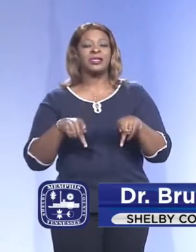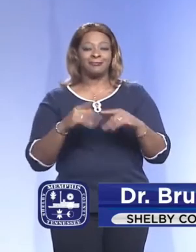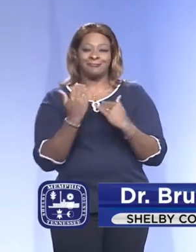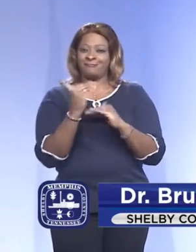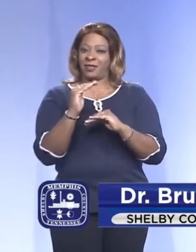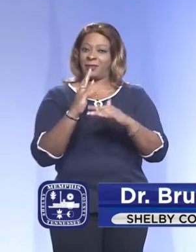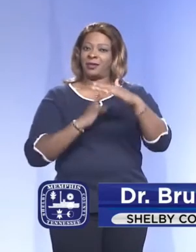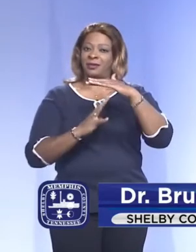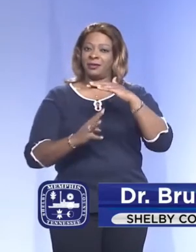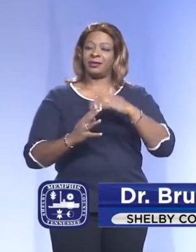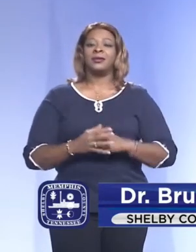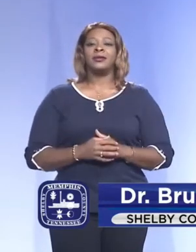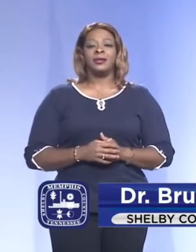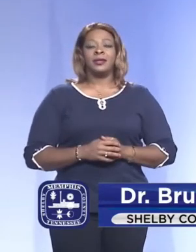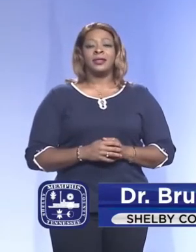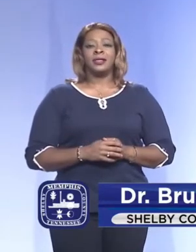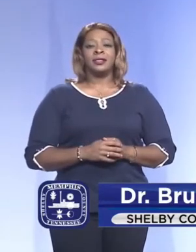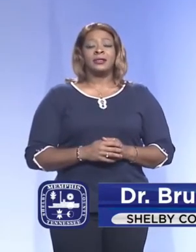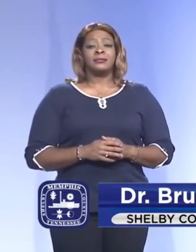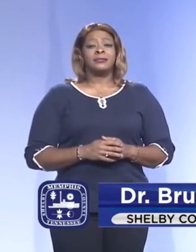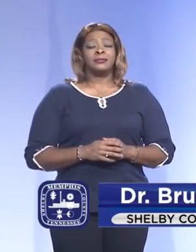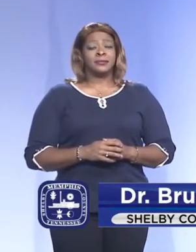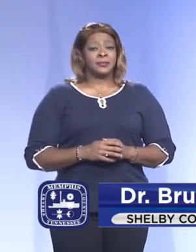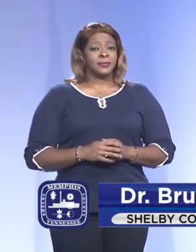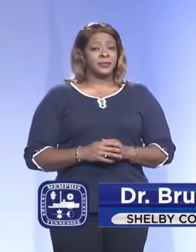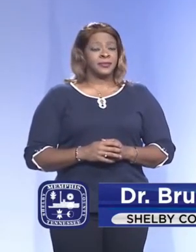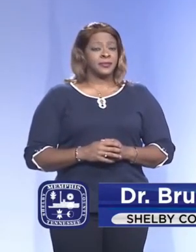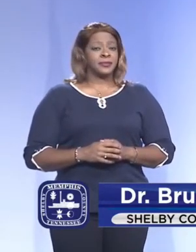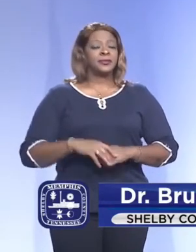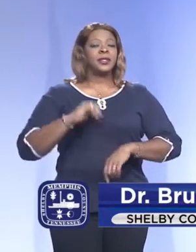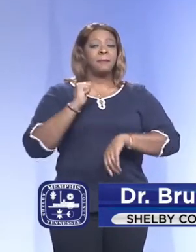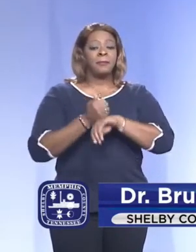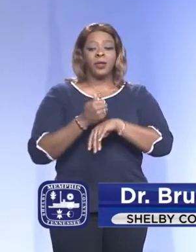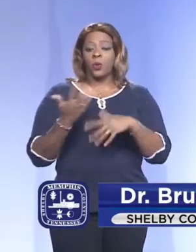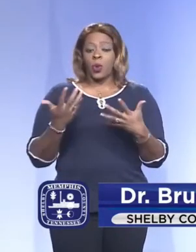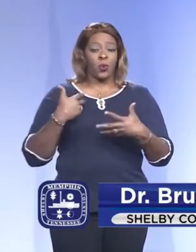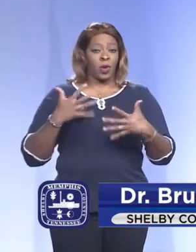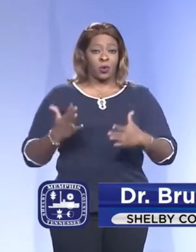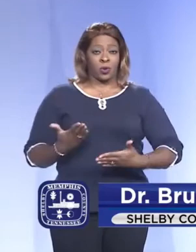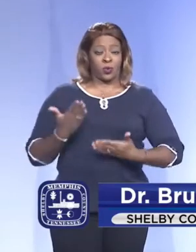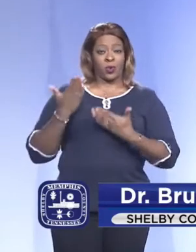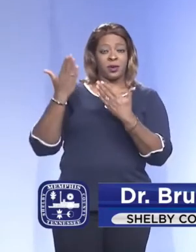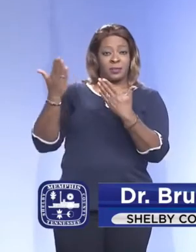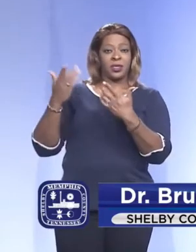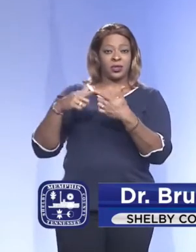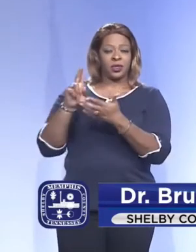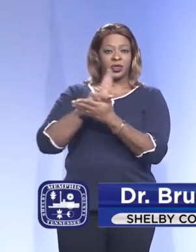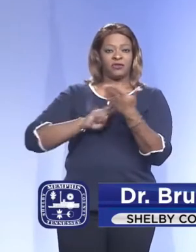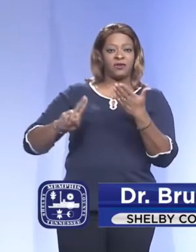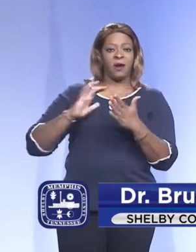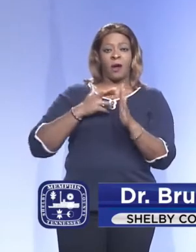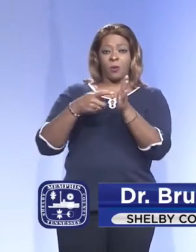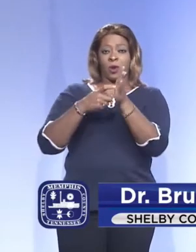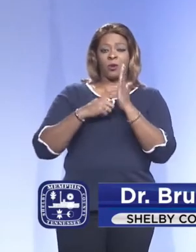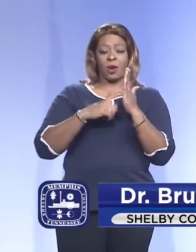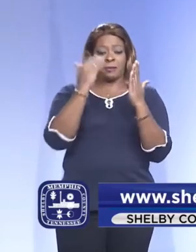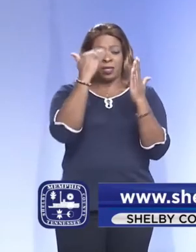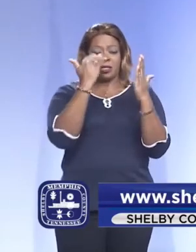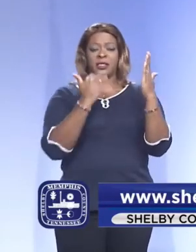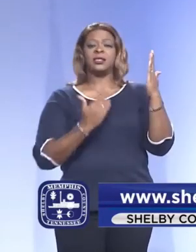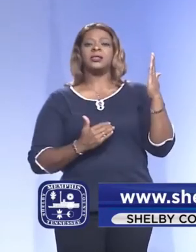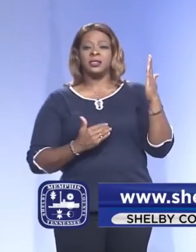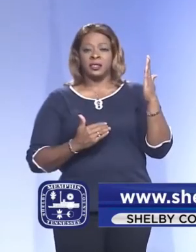And based on our recommendations and requirements that